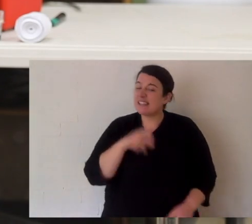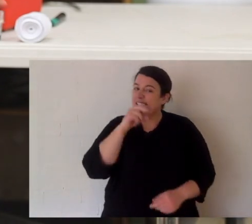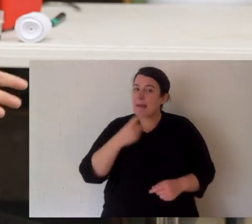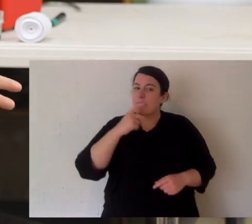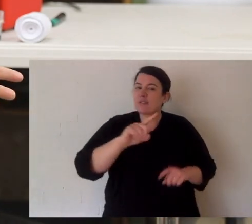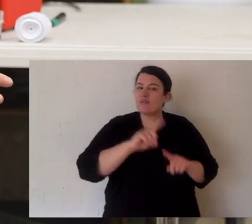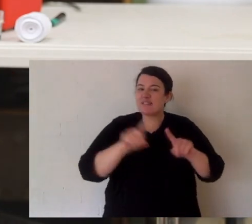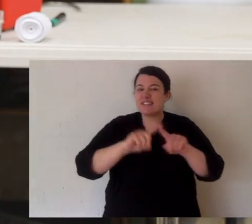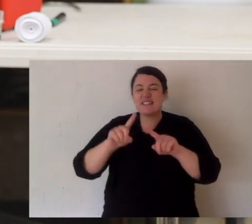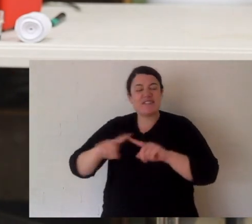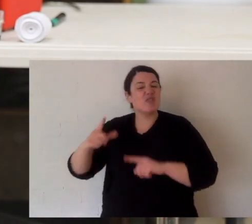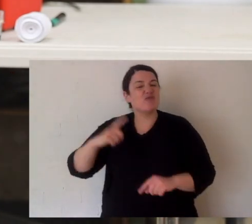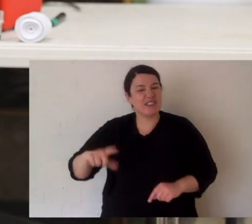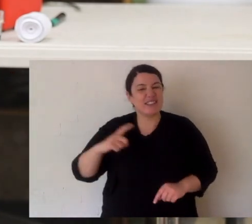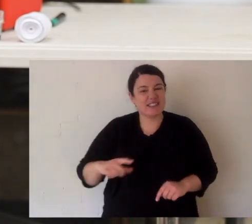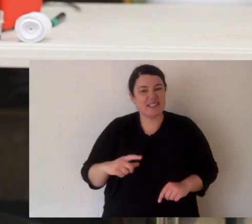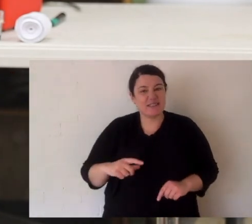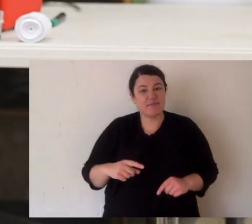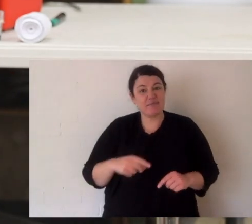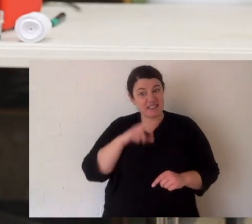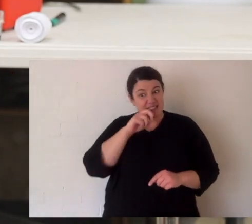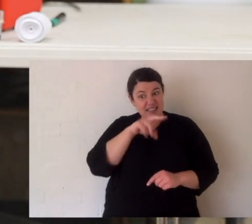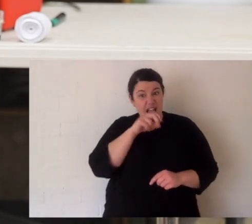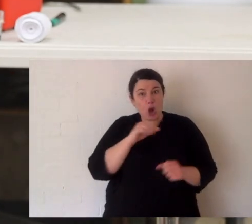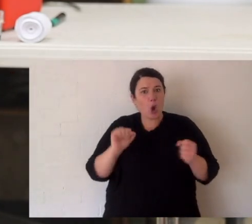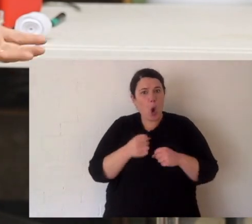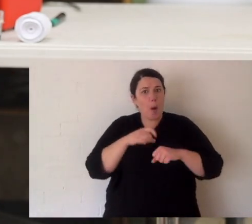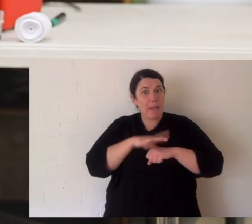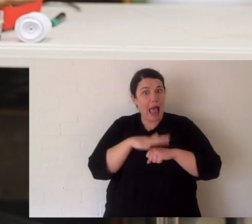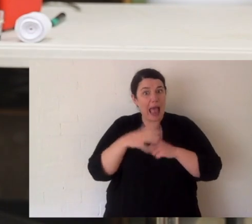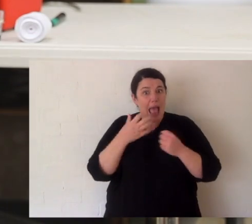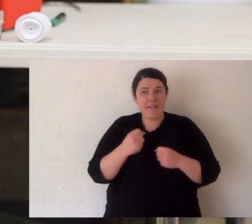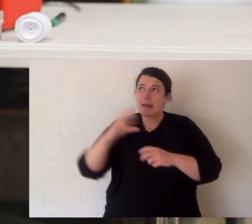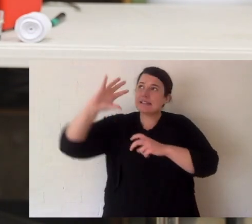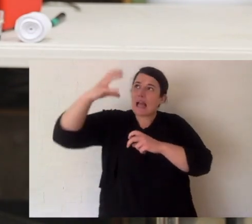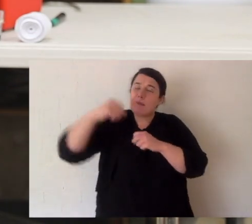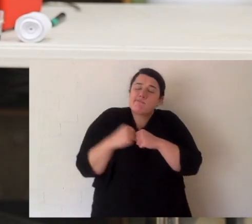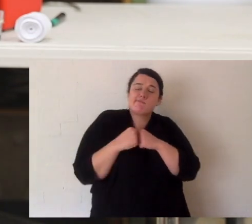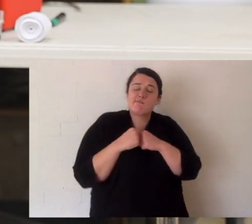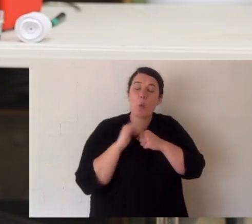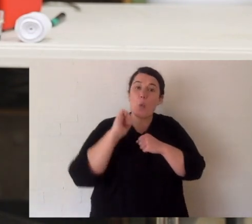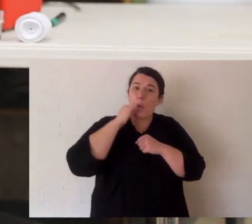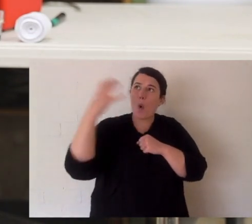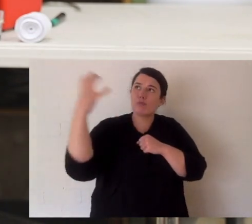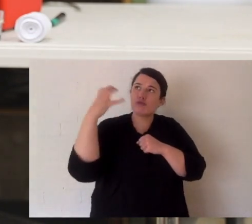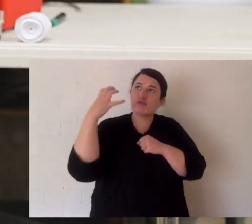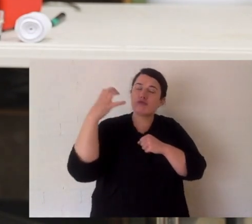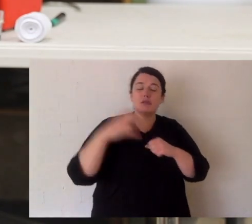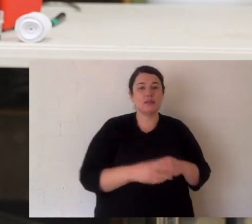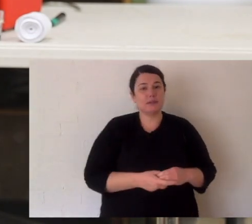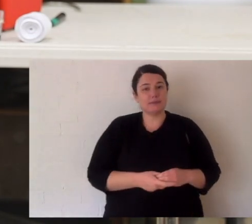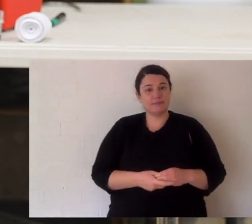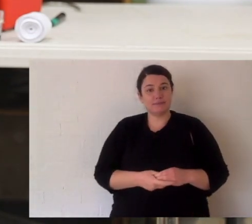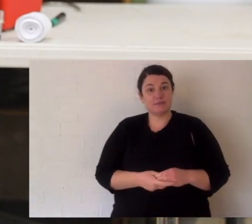venoms for different reasons. Also, snakes are cold-blooded. Now they warm up with the sun. But when they swallow their food